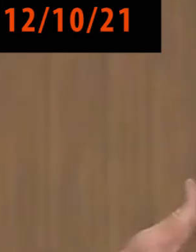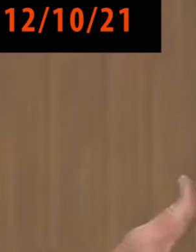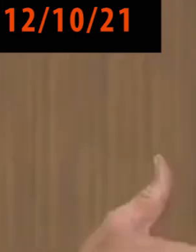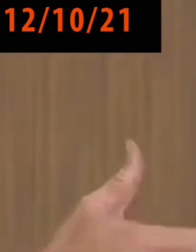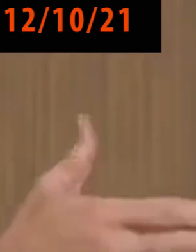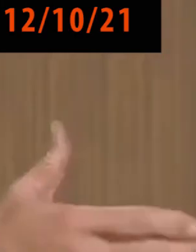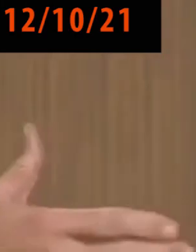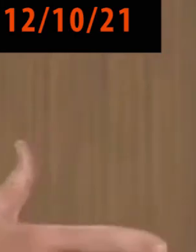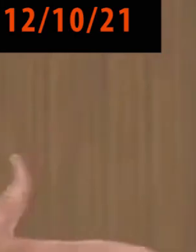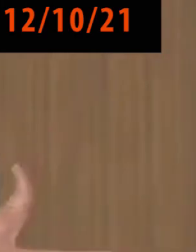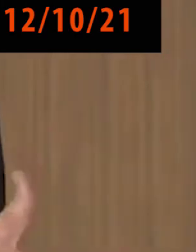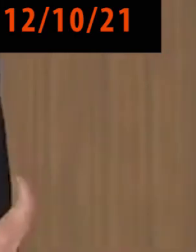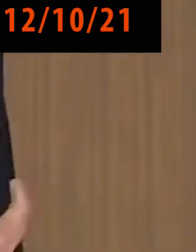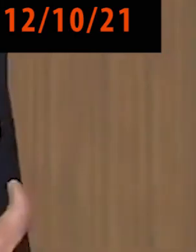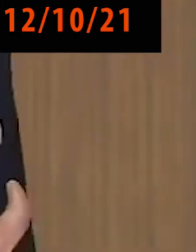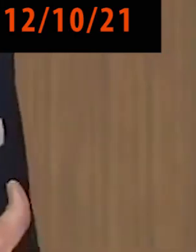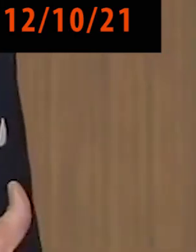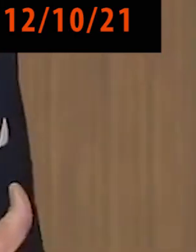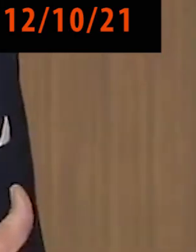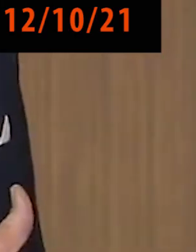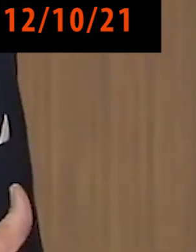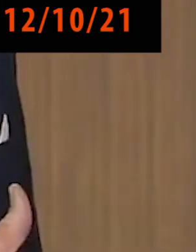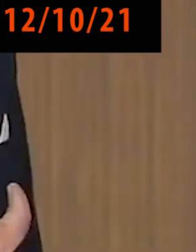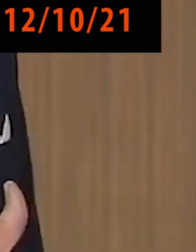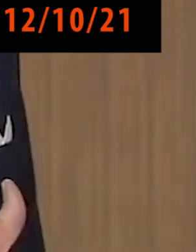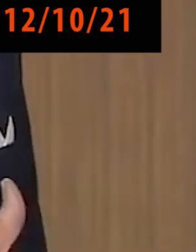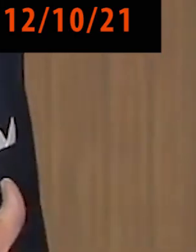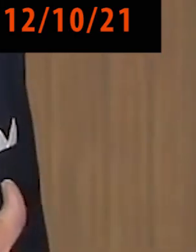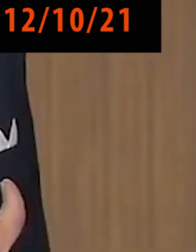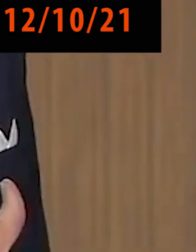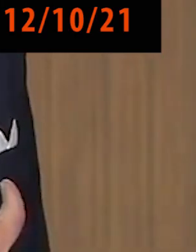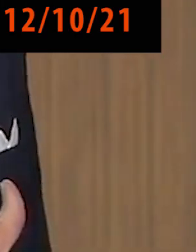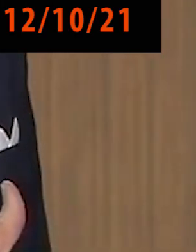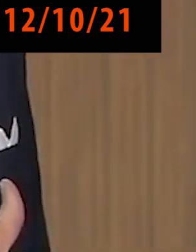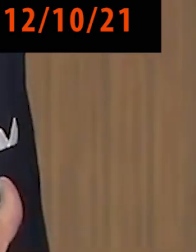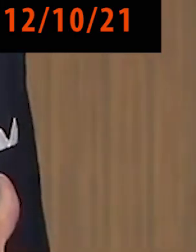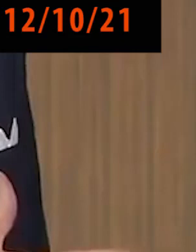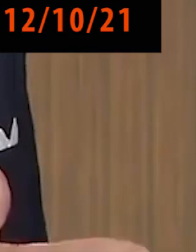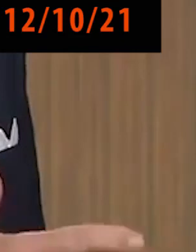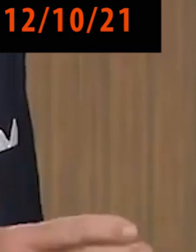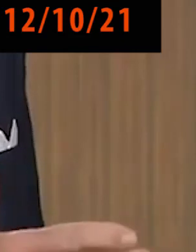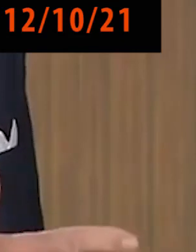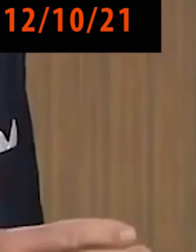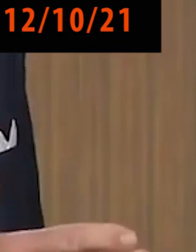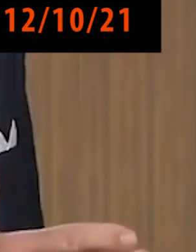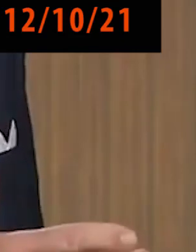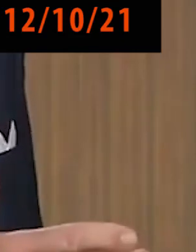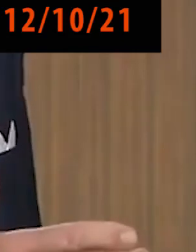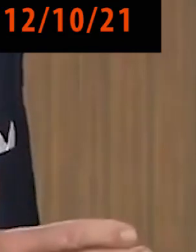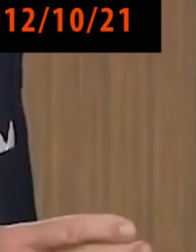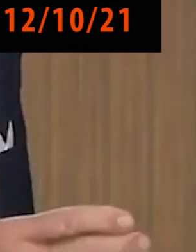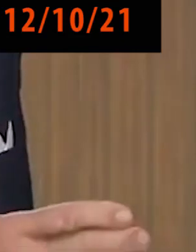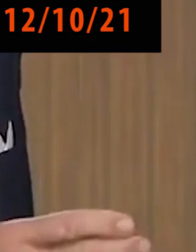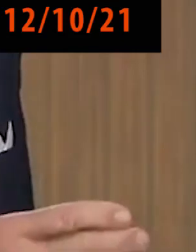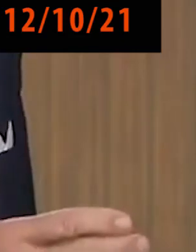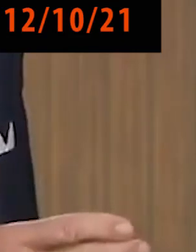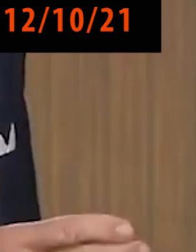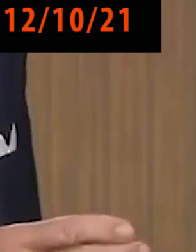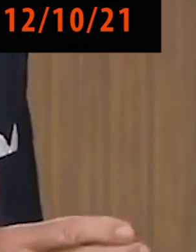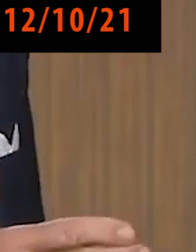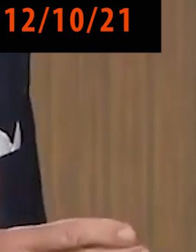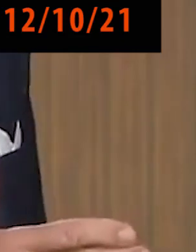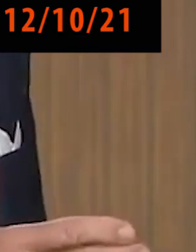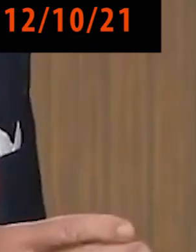money? Well, that's not the reason for the inflation. The reason for the inflation is that we have a supply chain problem that is really